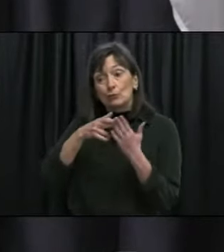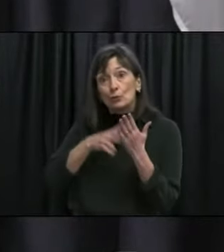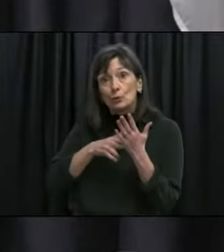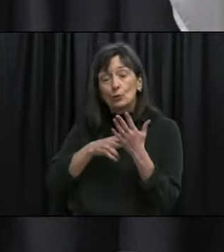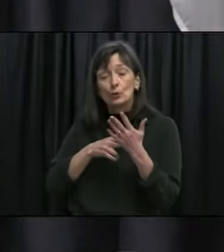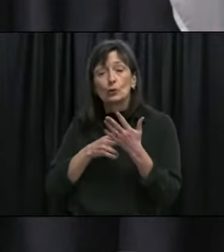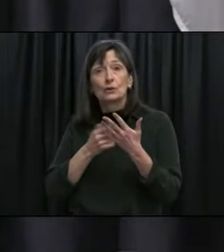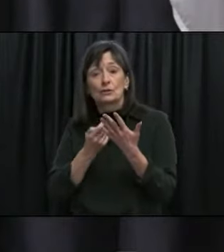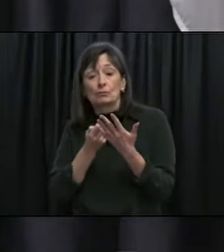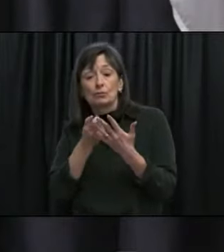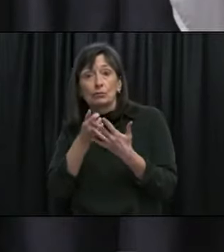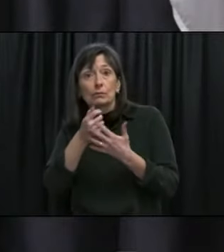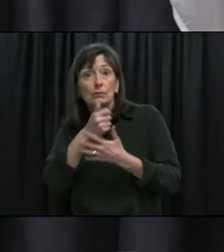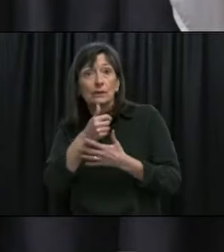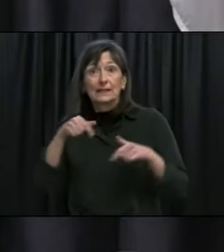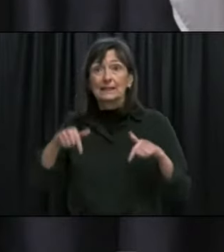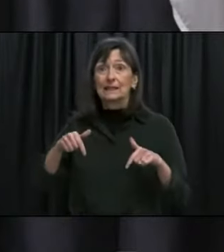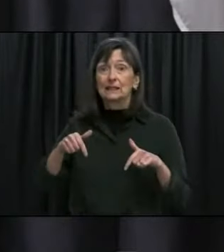more transmissible